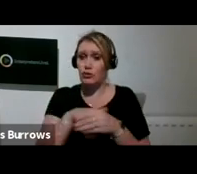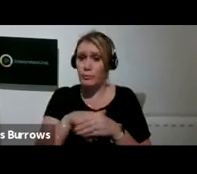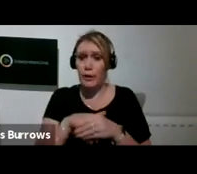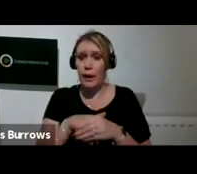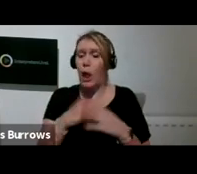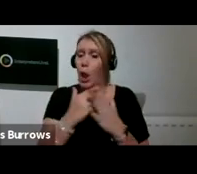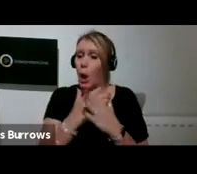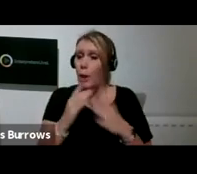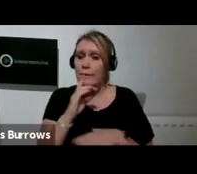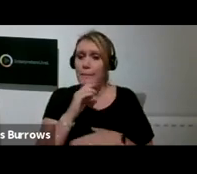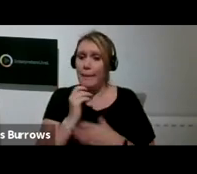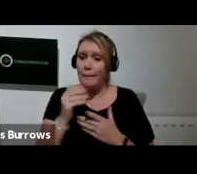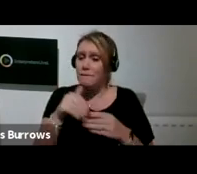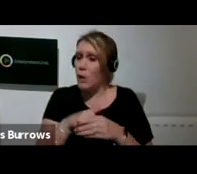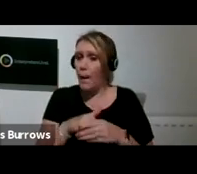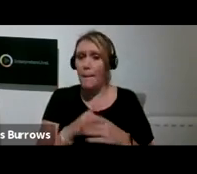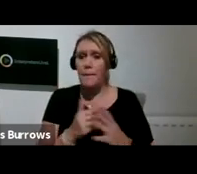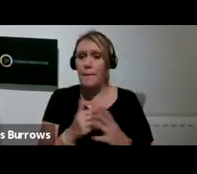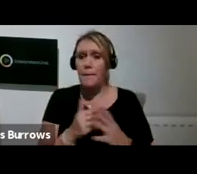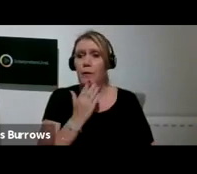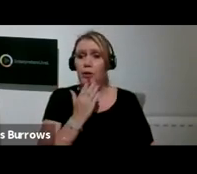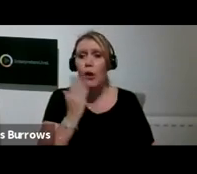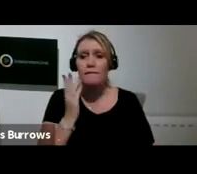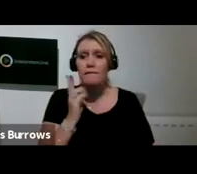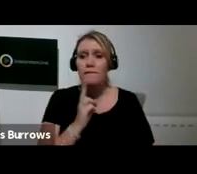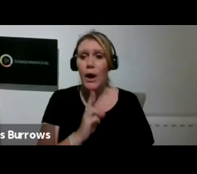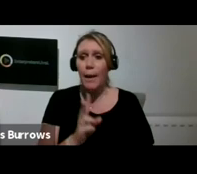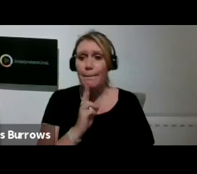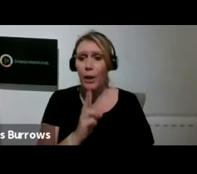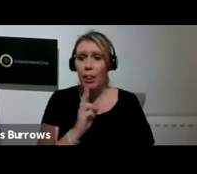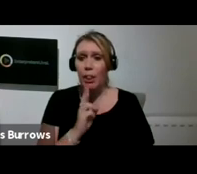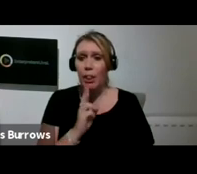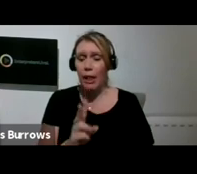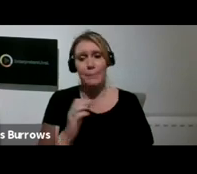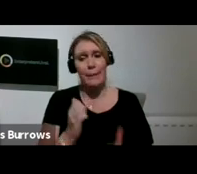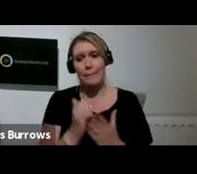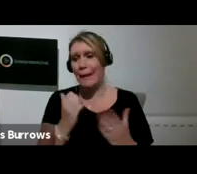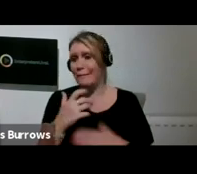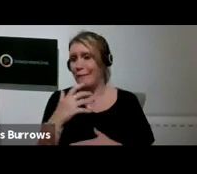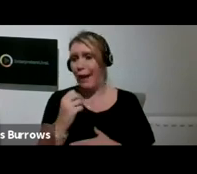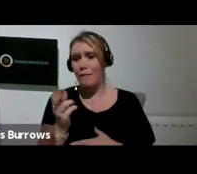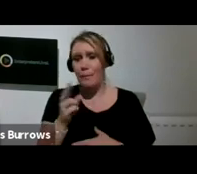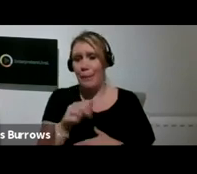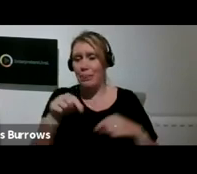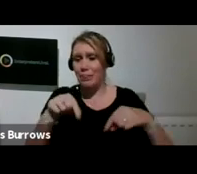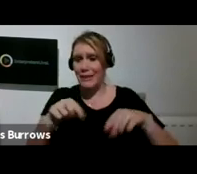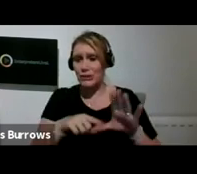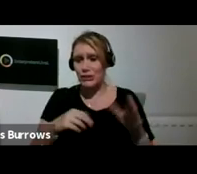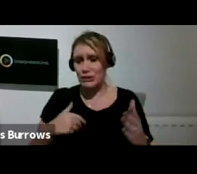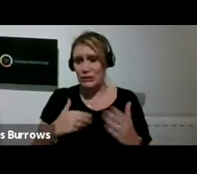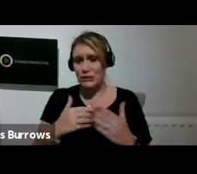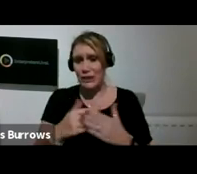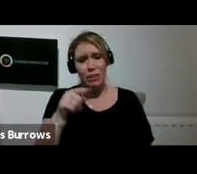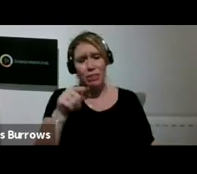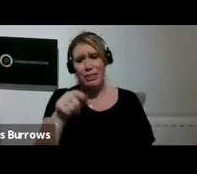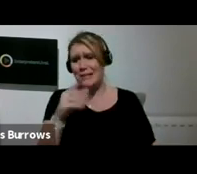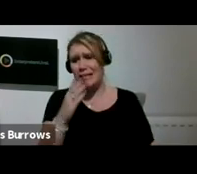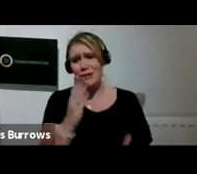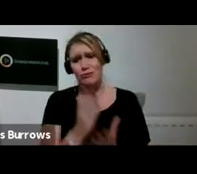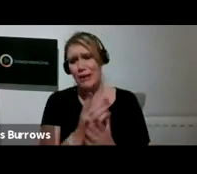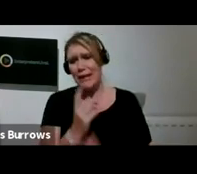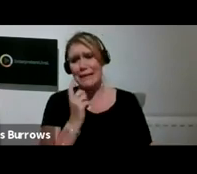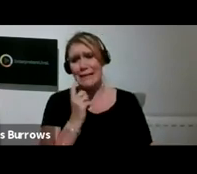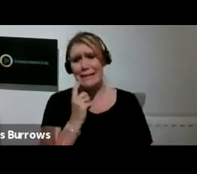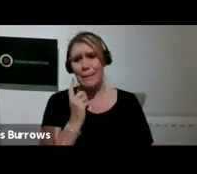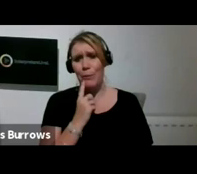we started in 2012. It's been great to have them back this year. It's such a simple thing. It's neon pens